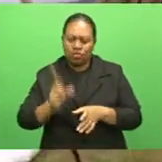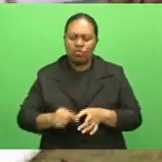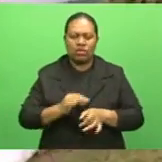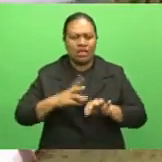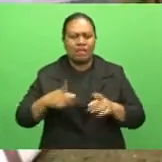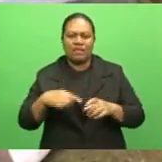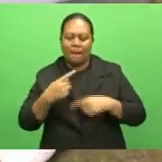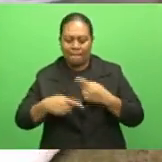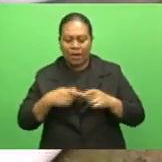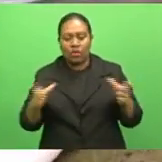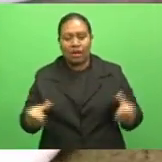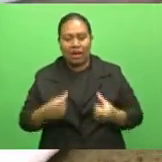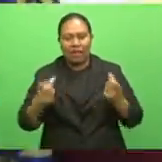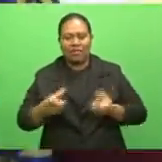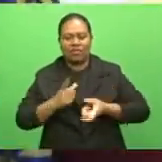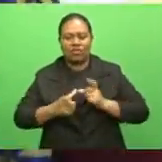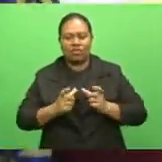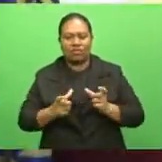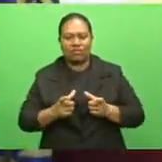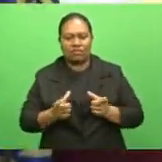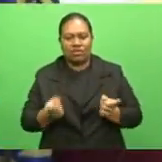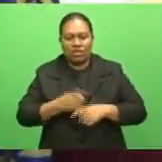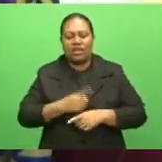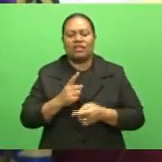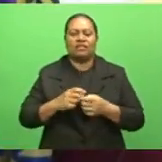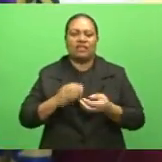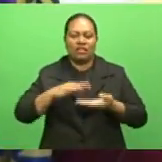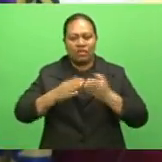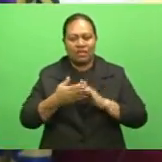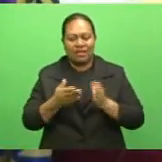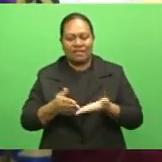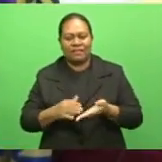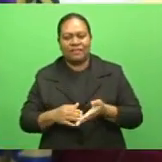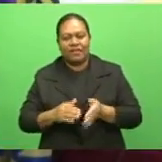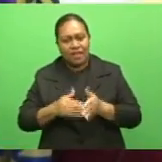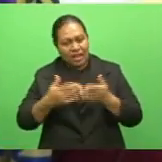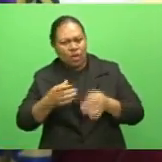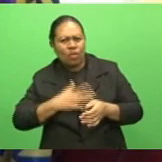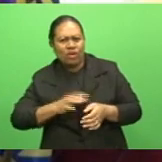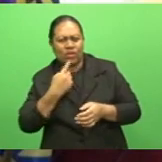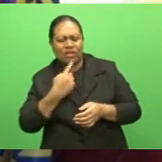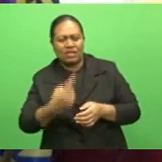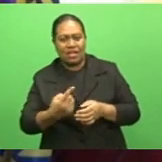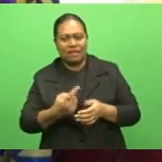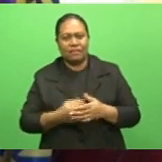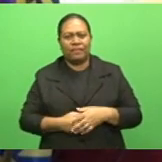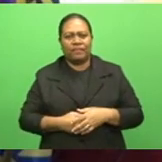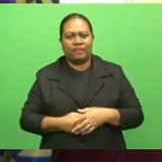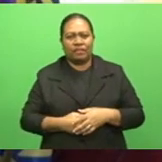change in their communities. And I would like to make an announcement that